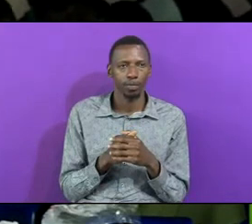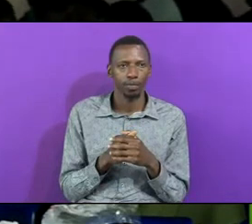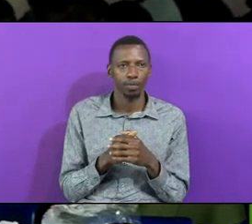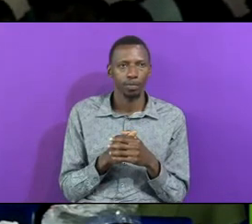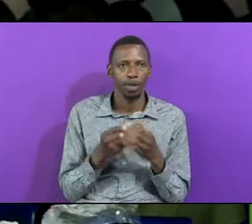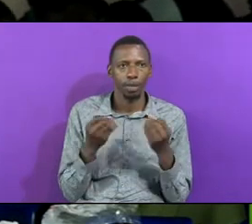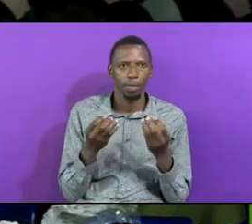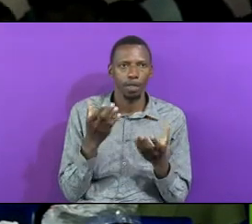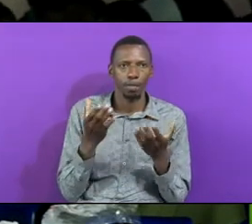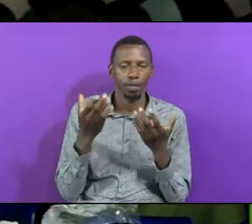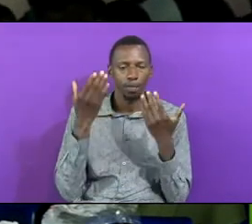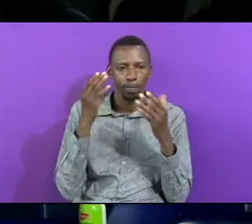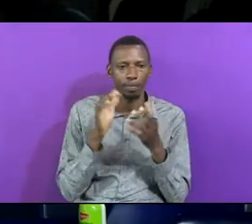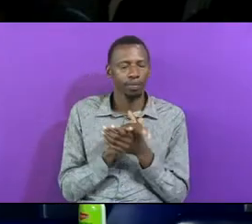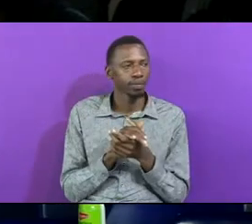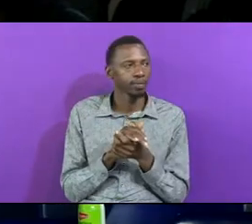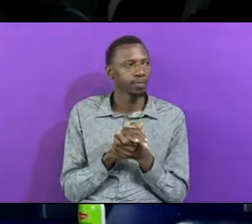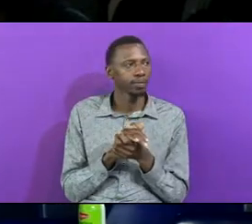Not Know